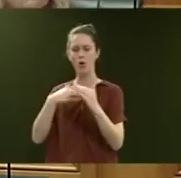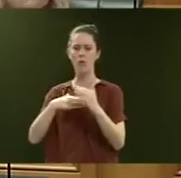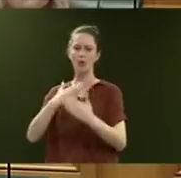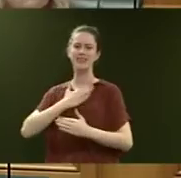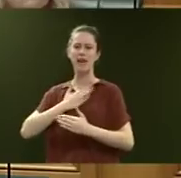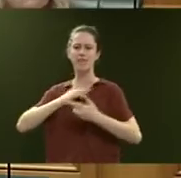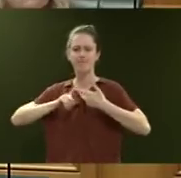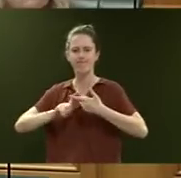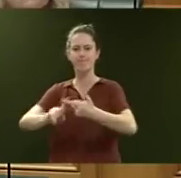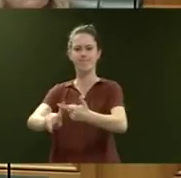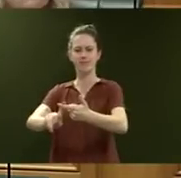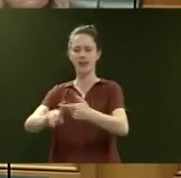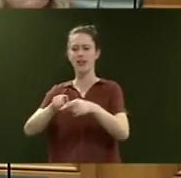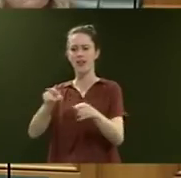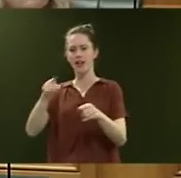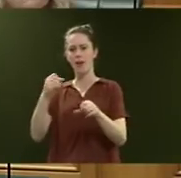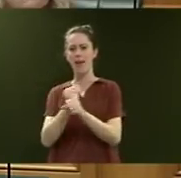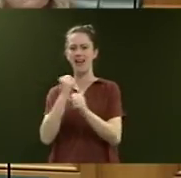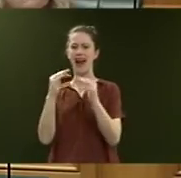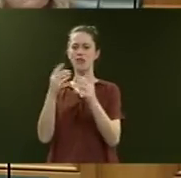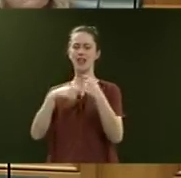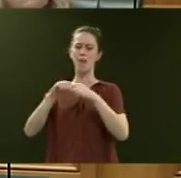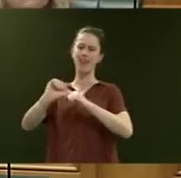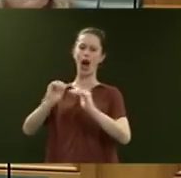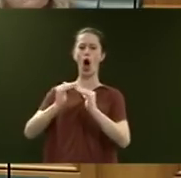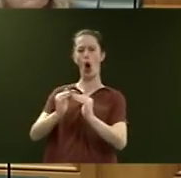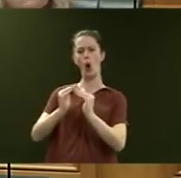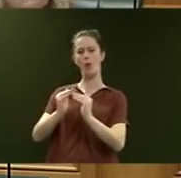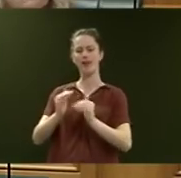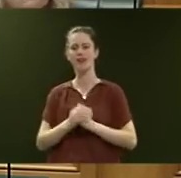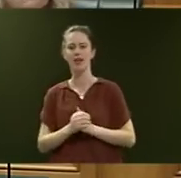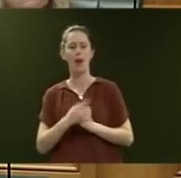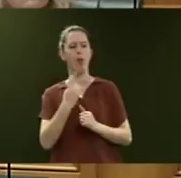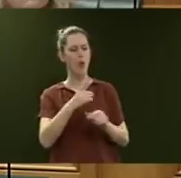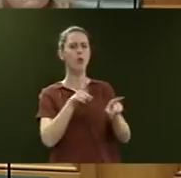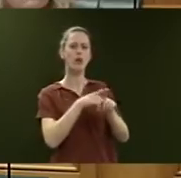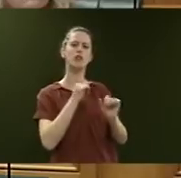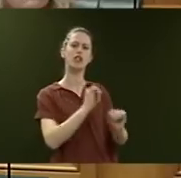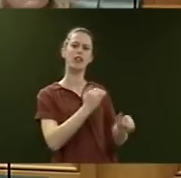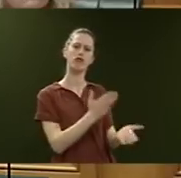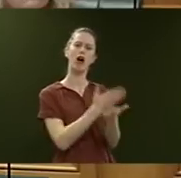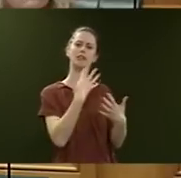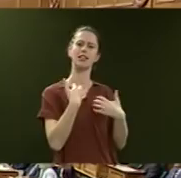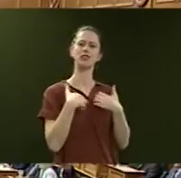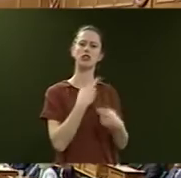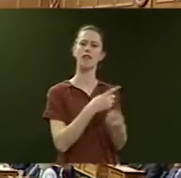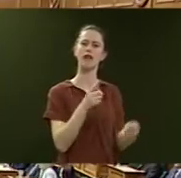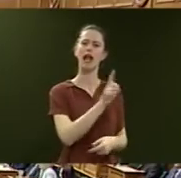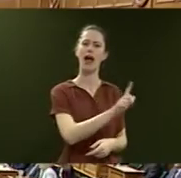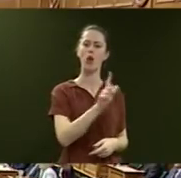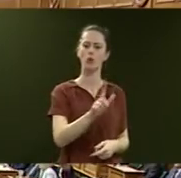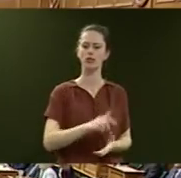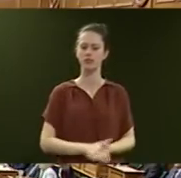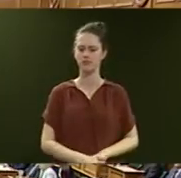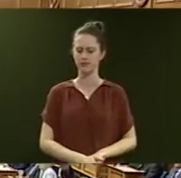and allowing them to make their house a home while protecting the rights and interests of landlords. So,